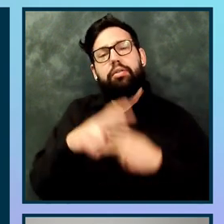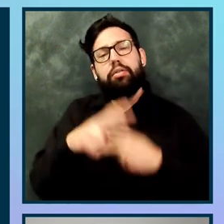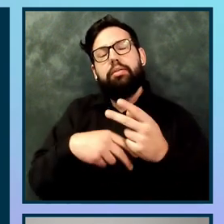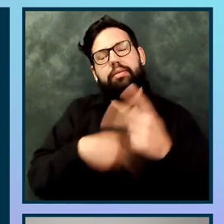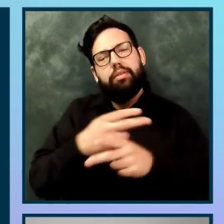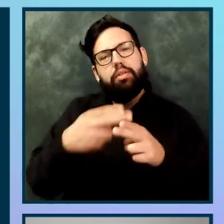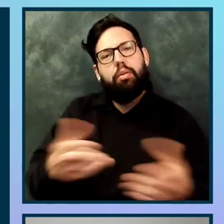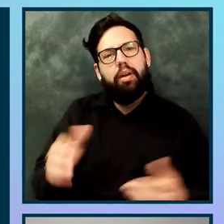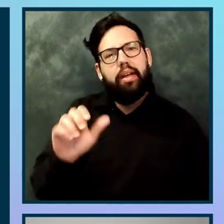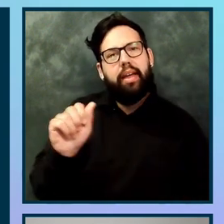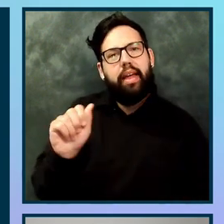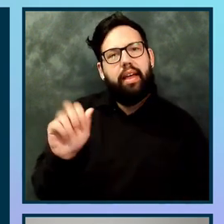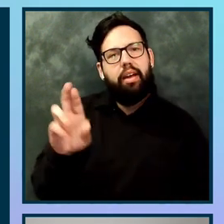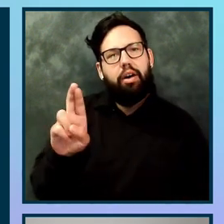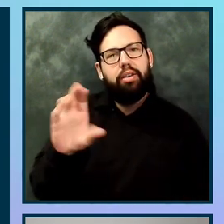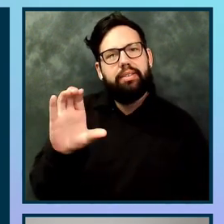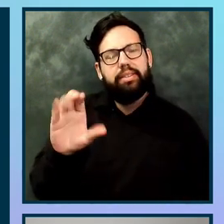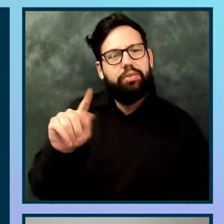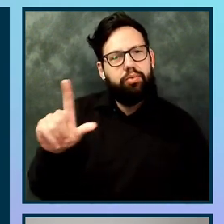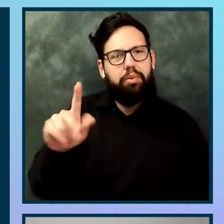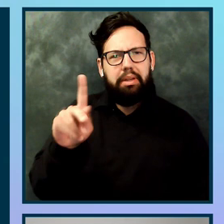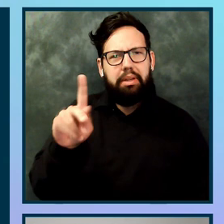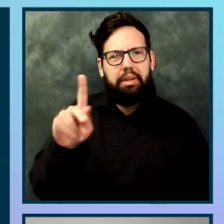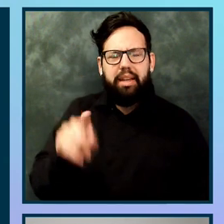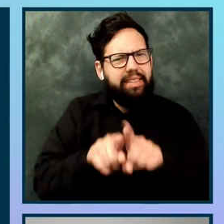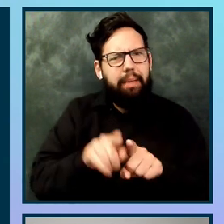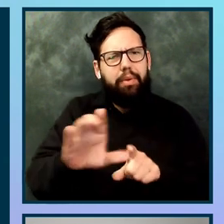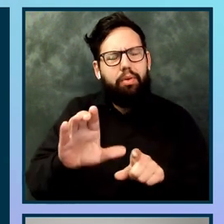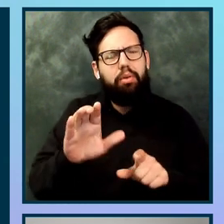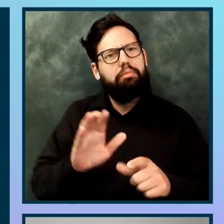find it as well under the development tools of your of your browser.